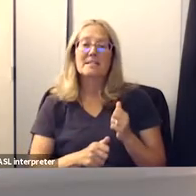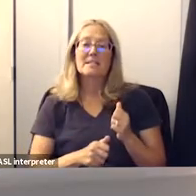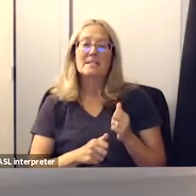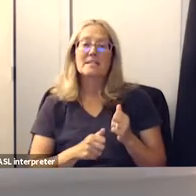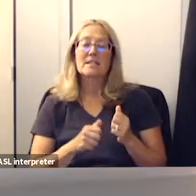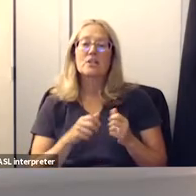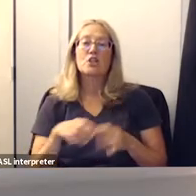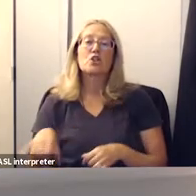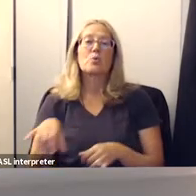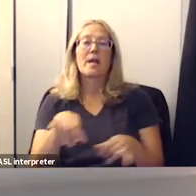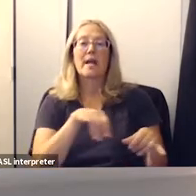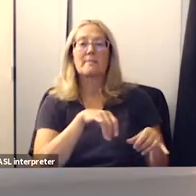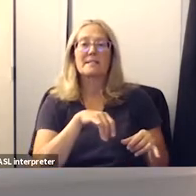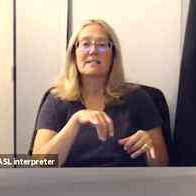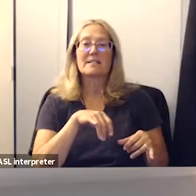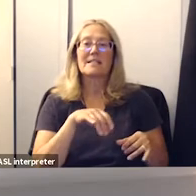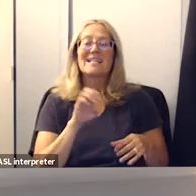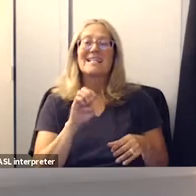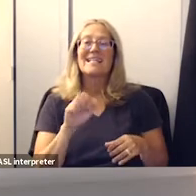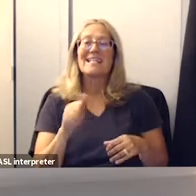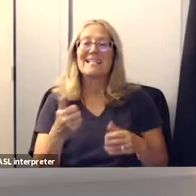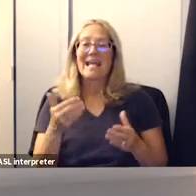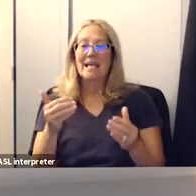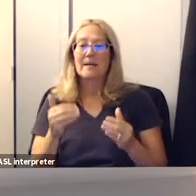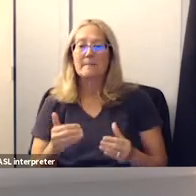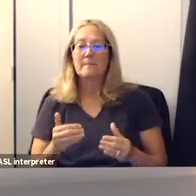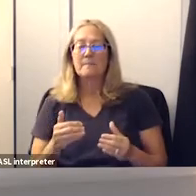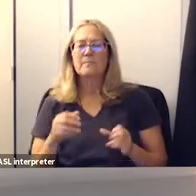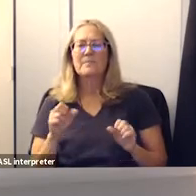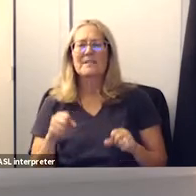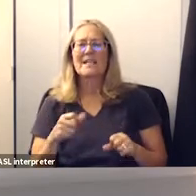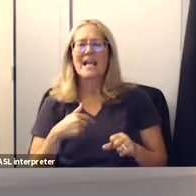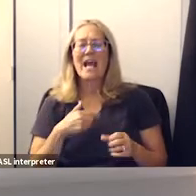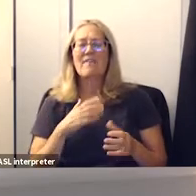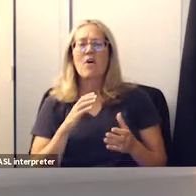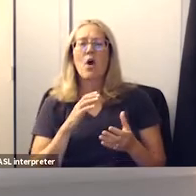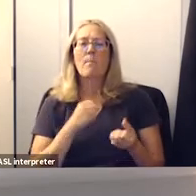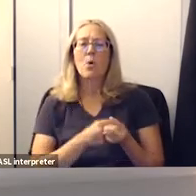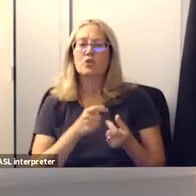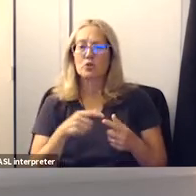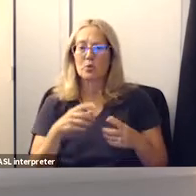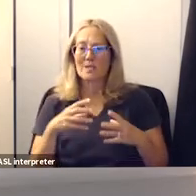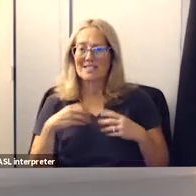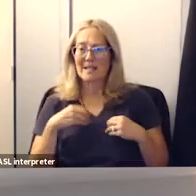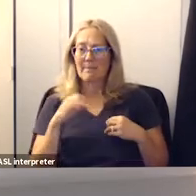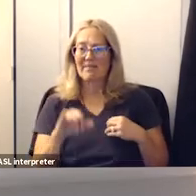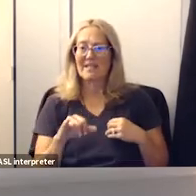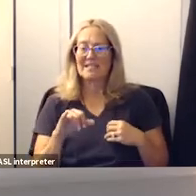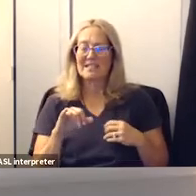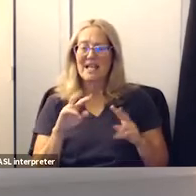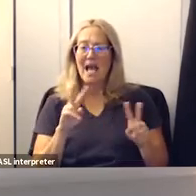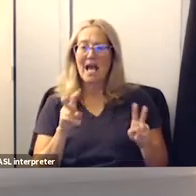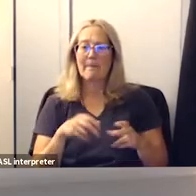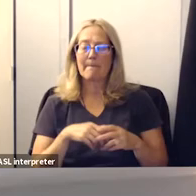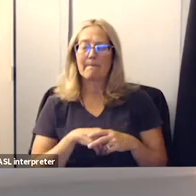and now moving on to e10 may i have a motion to accept this particular item um